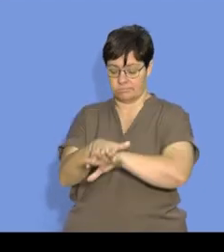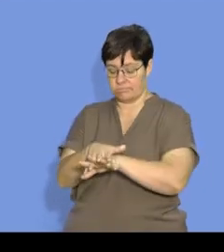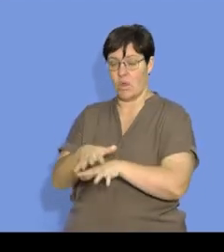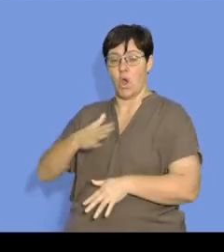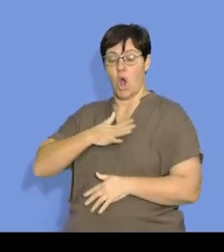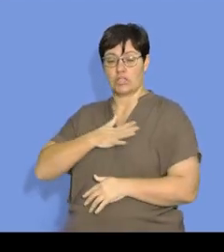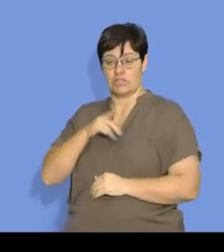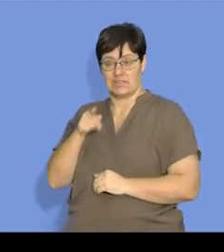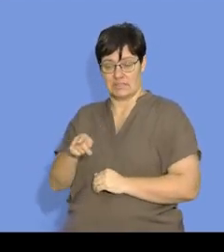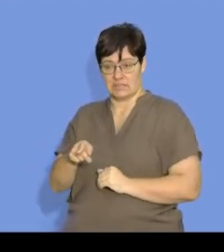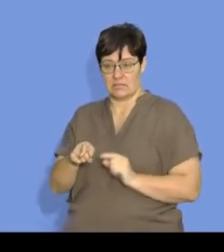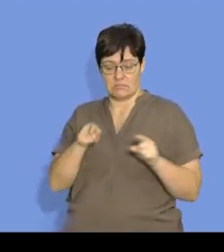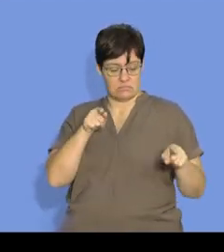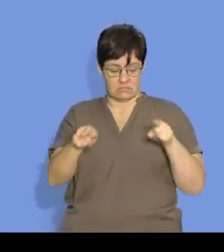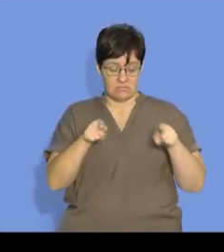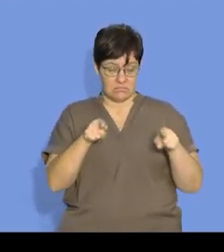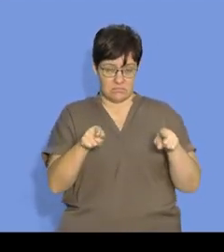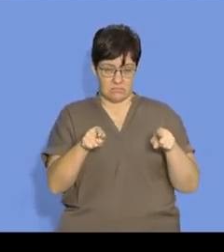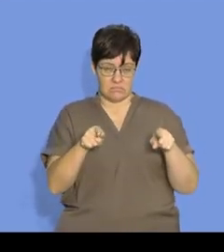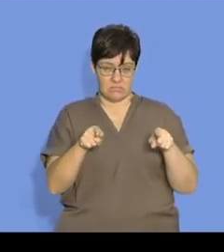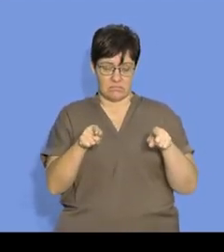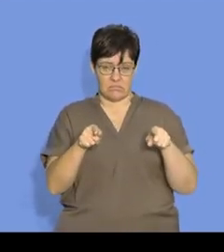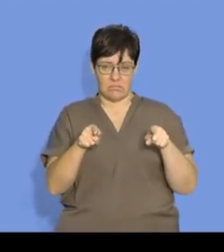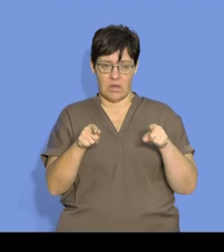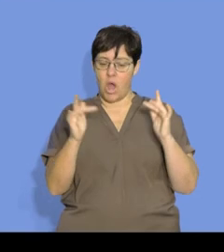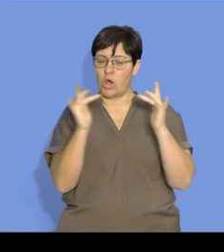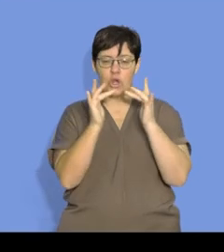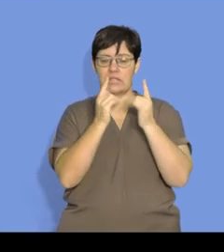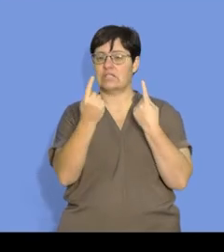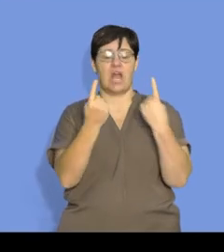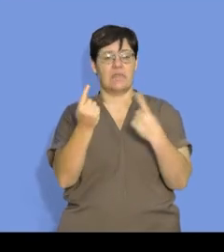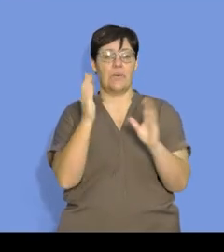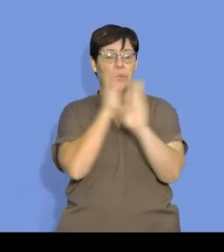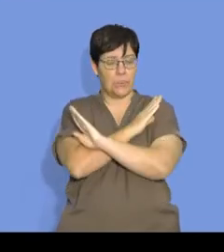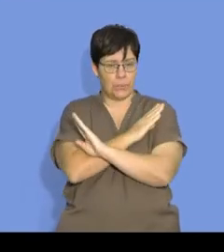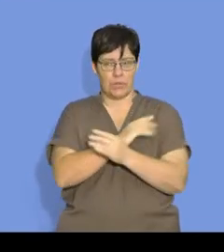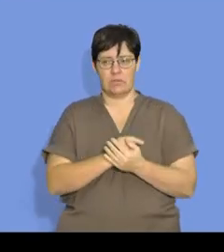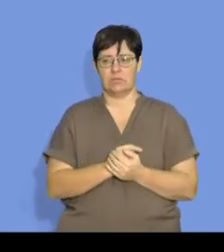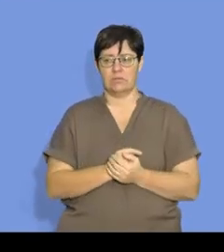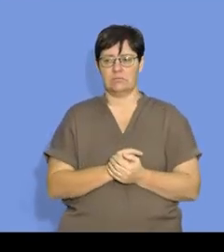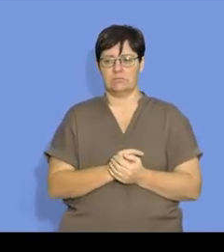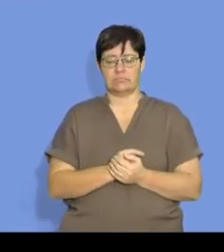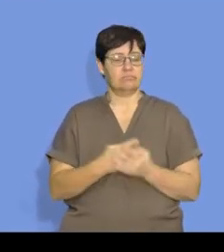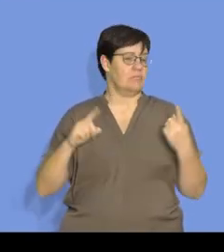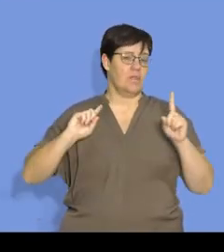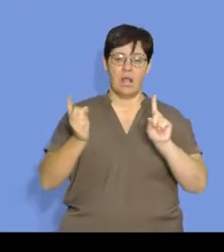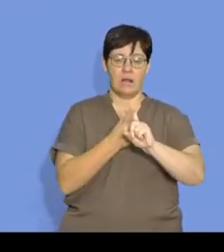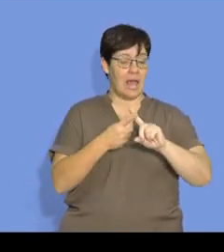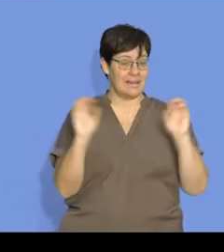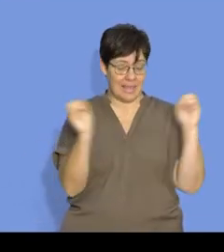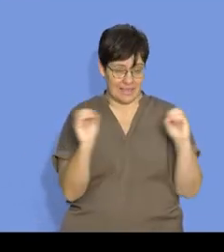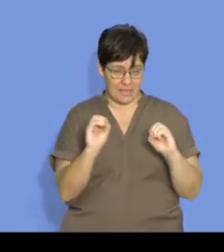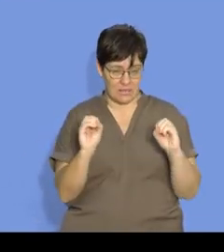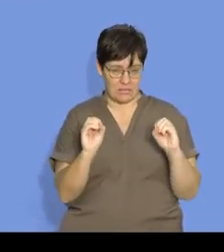oxygen gas. If this hydrogen and oxygen do not get in contact with each other, if they do